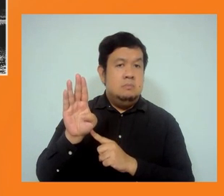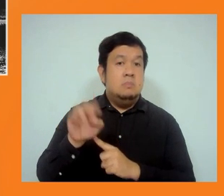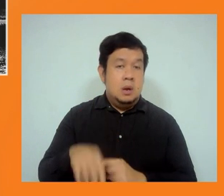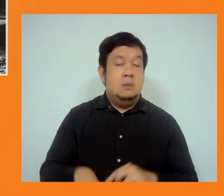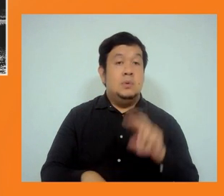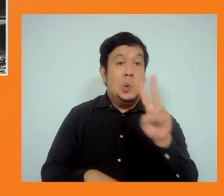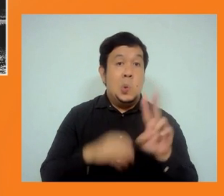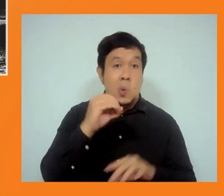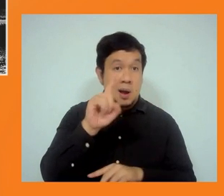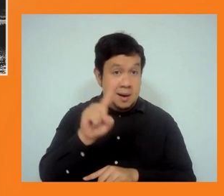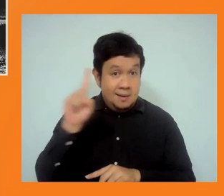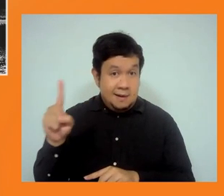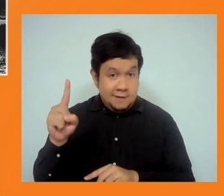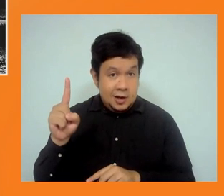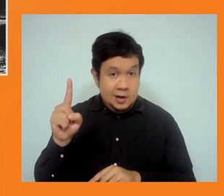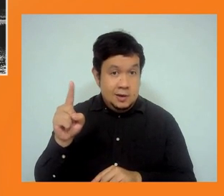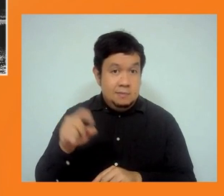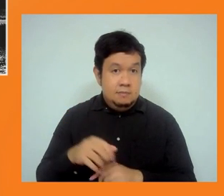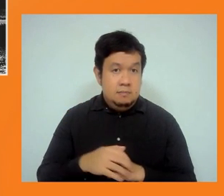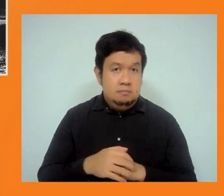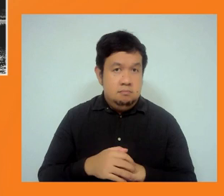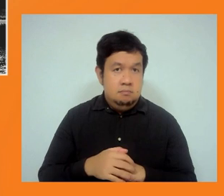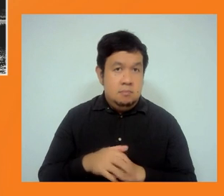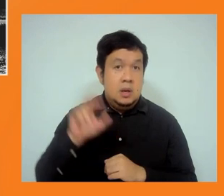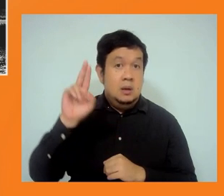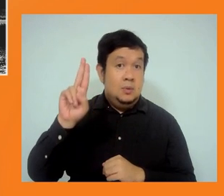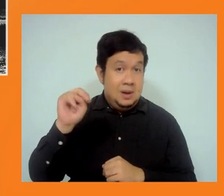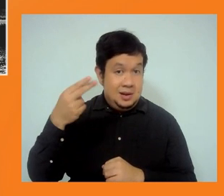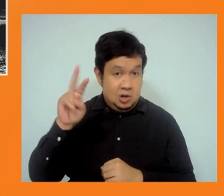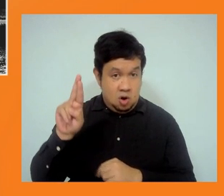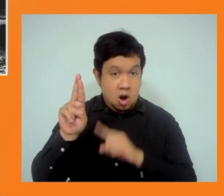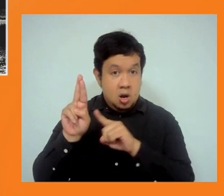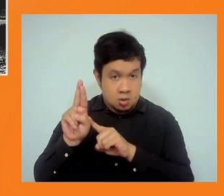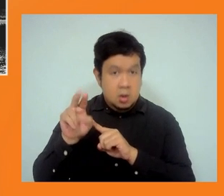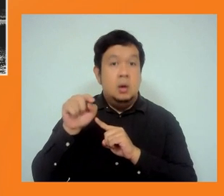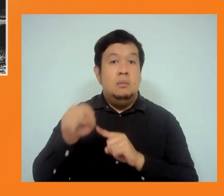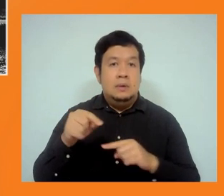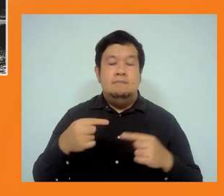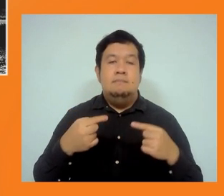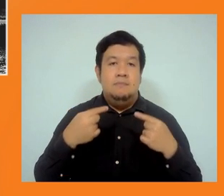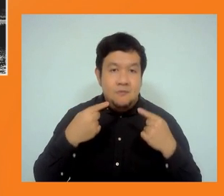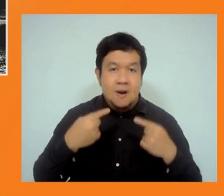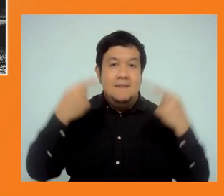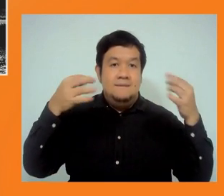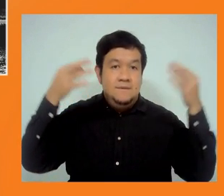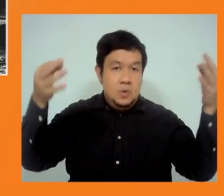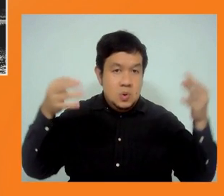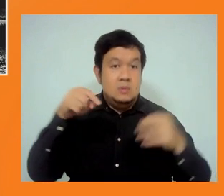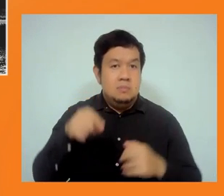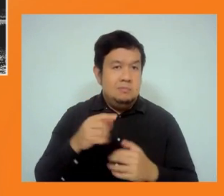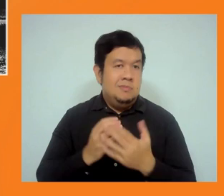They came up with a declaration on business and human rights. And also some